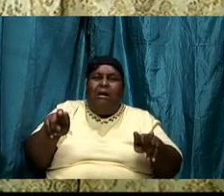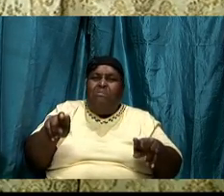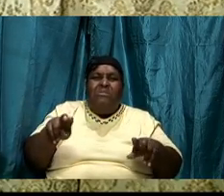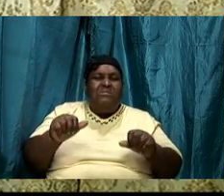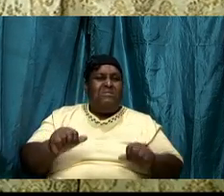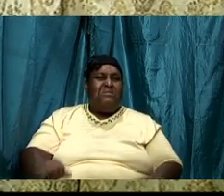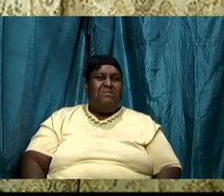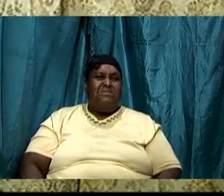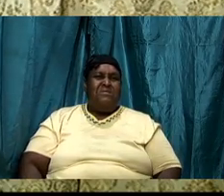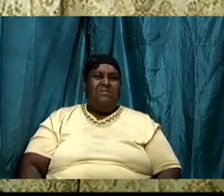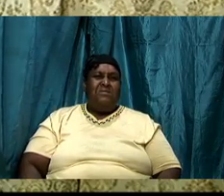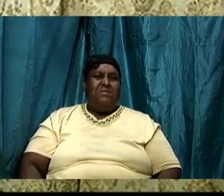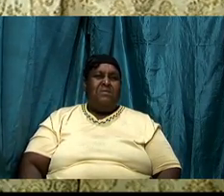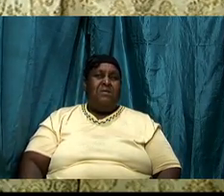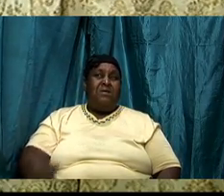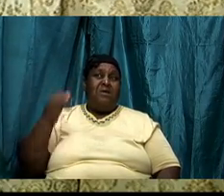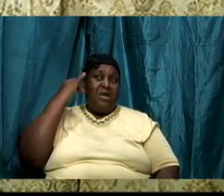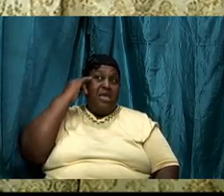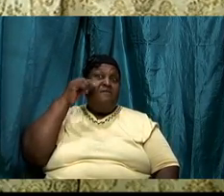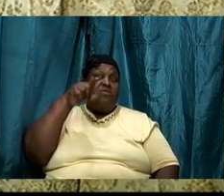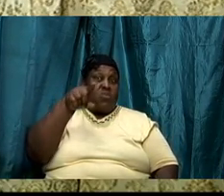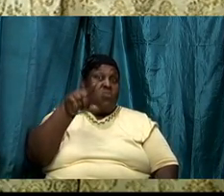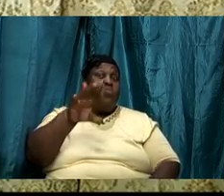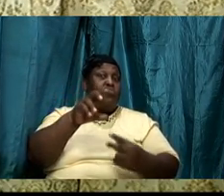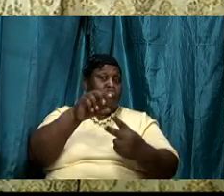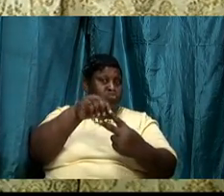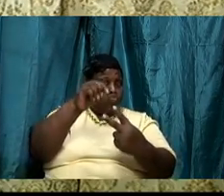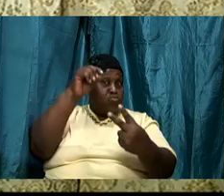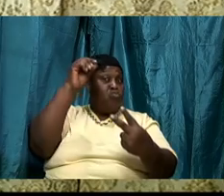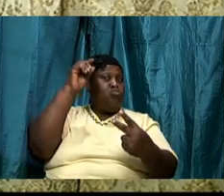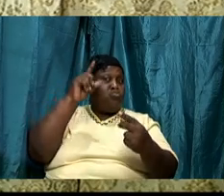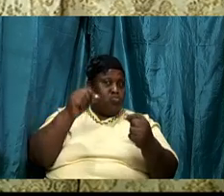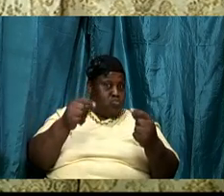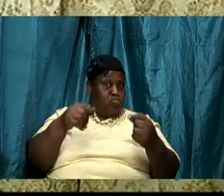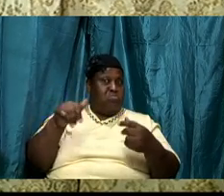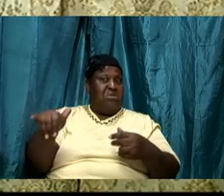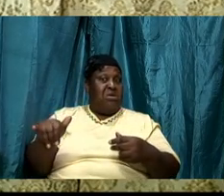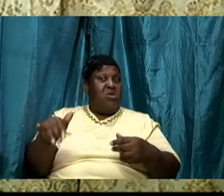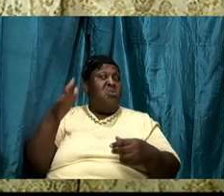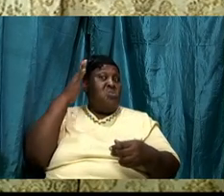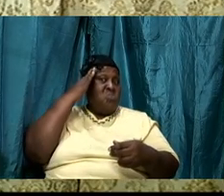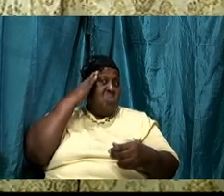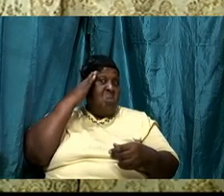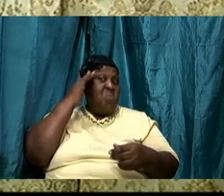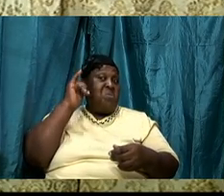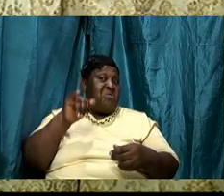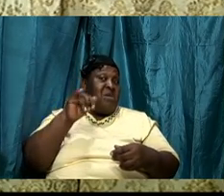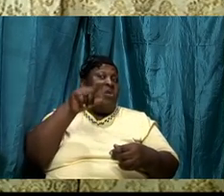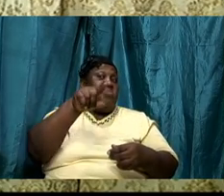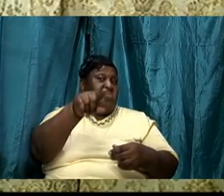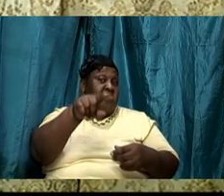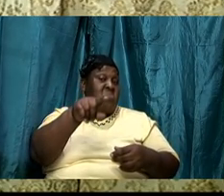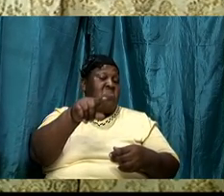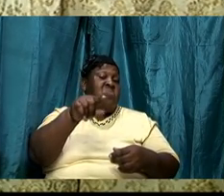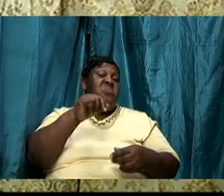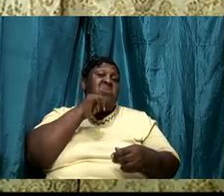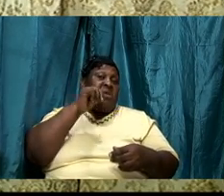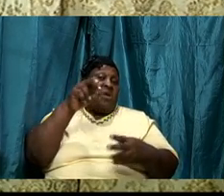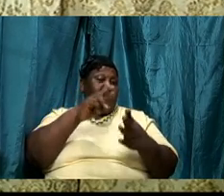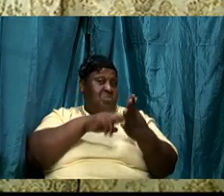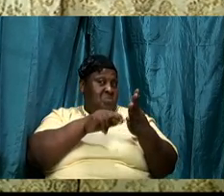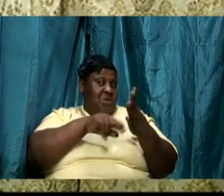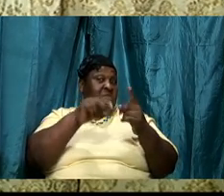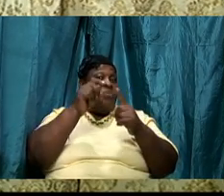and if you choose to do that knowing that you are not and have not been in the word